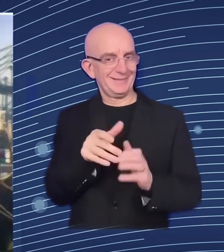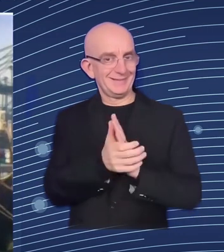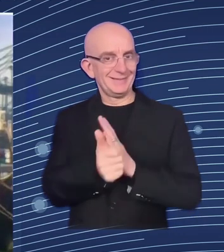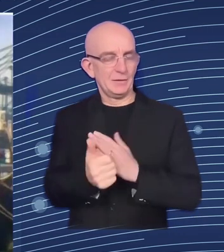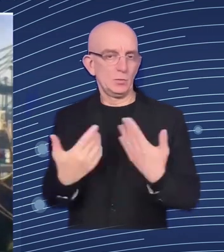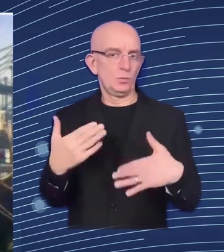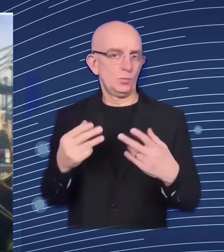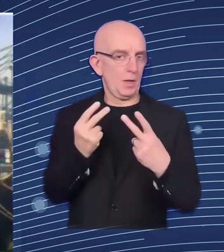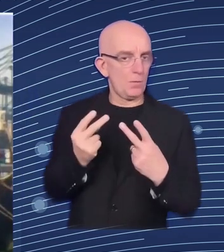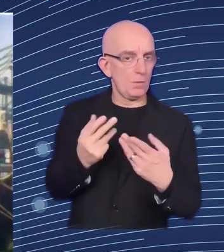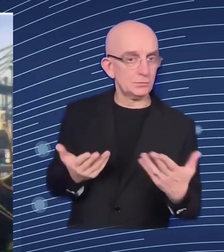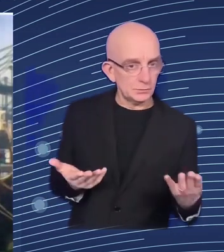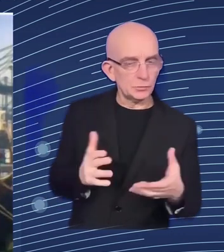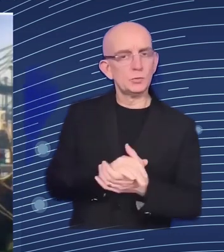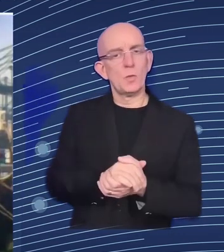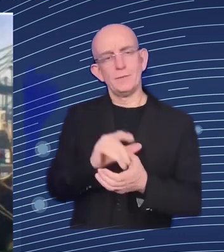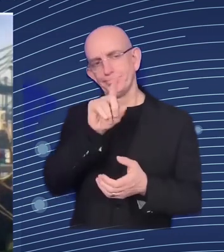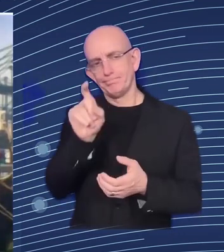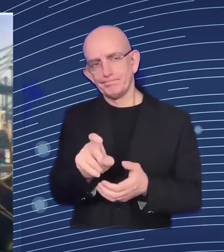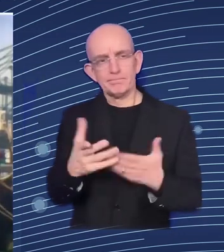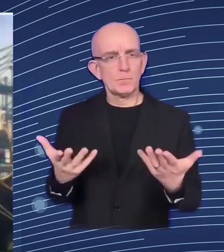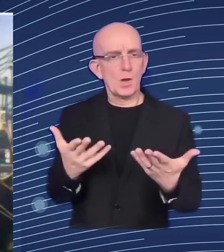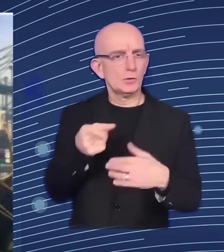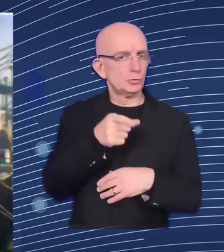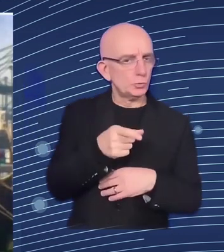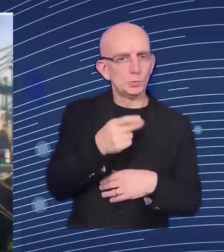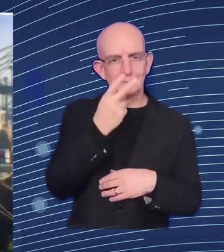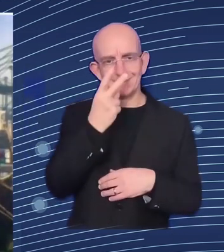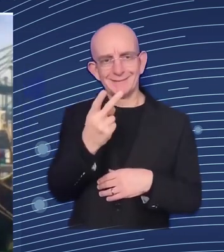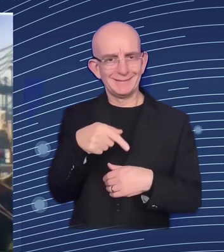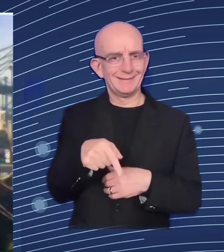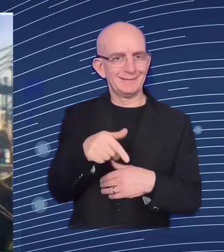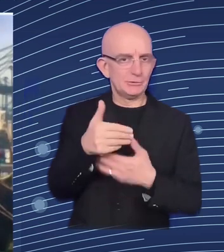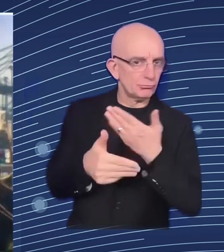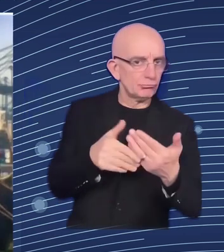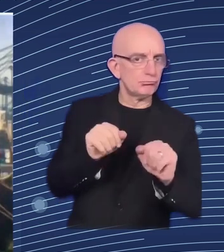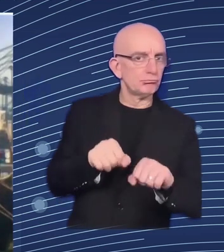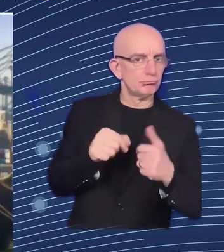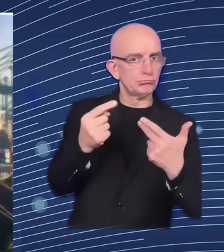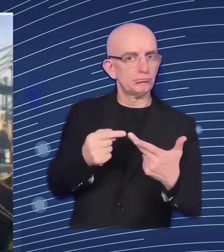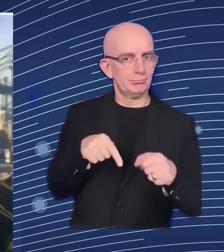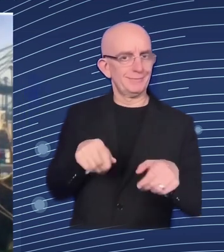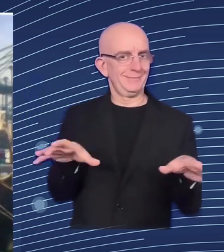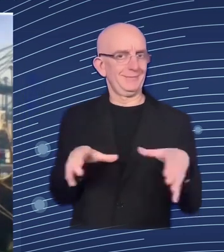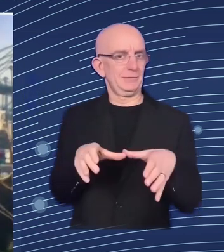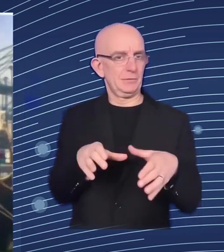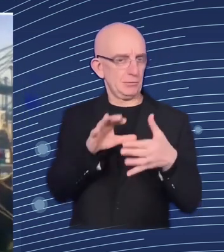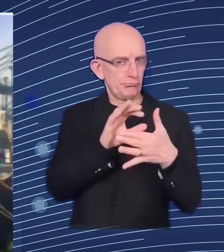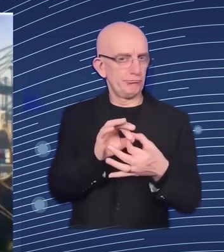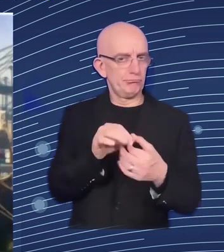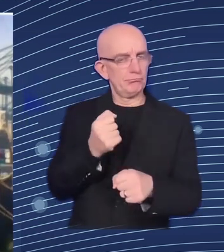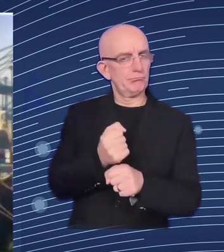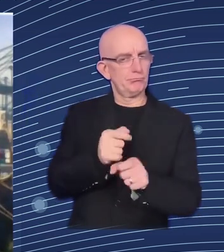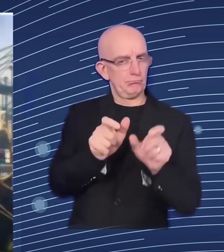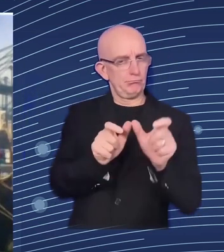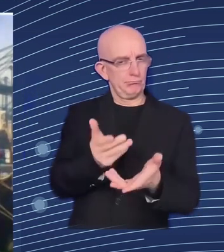the workforce you know where where are the opportunities uh what is the outlook for for that sector uh in terms of creating high